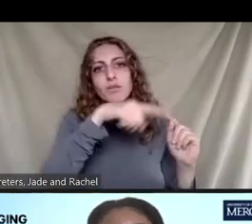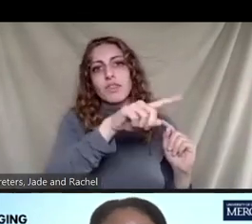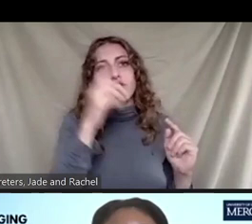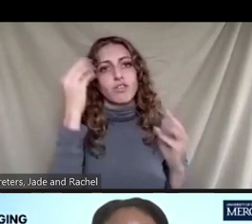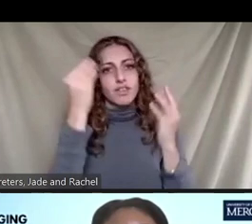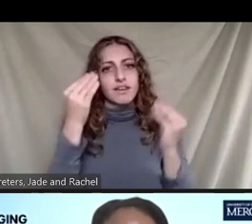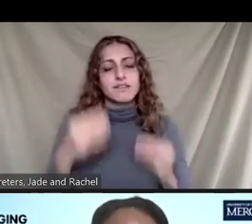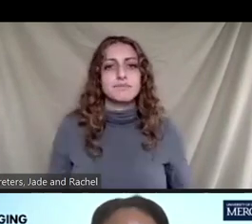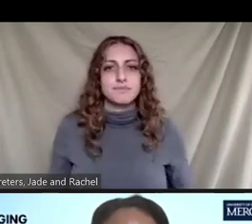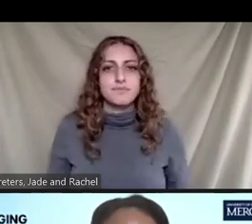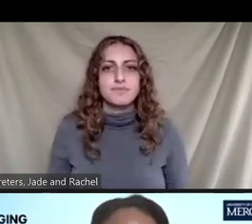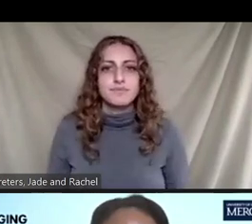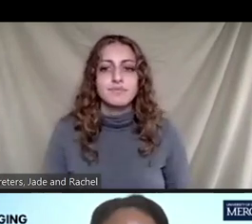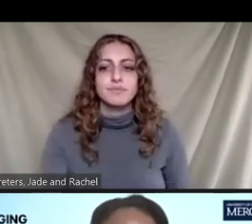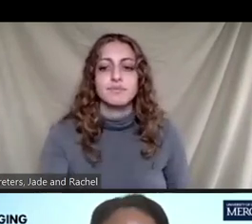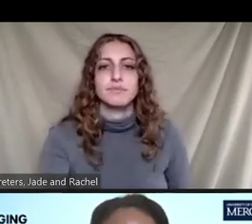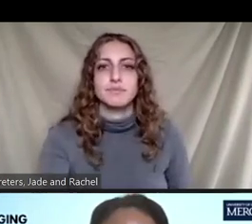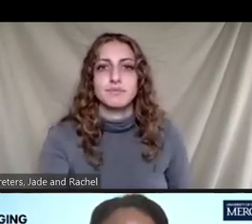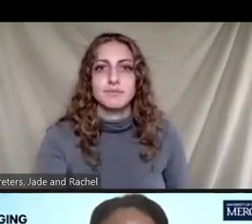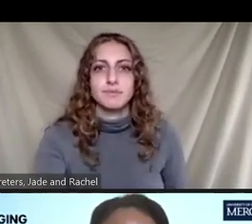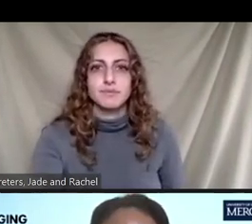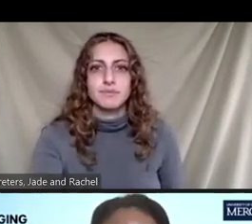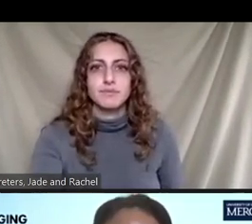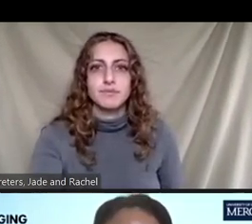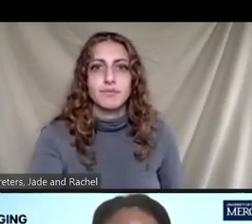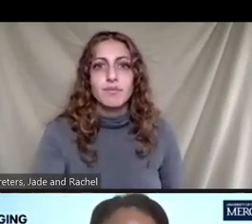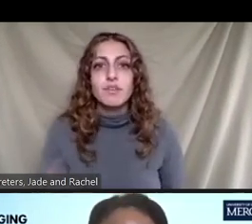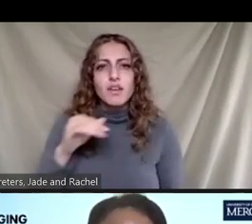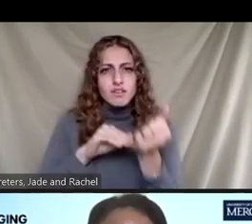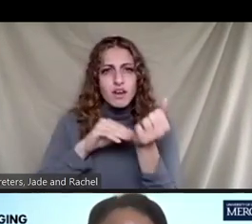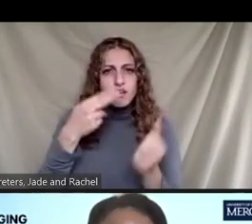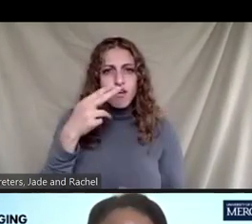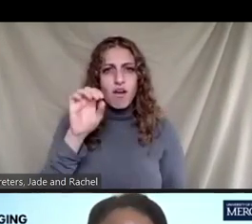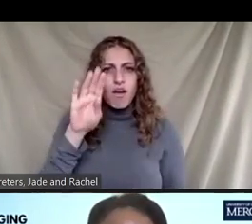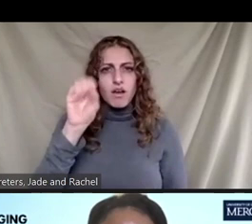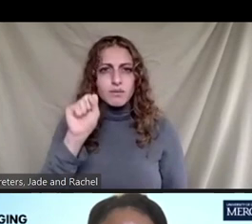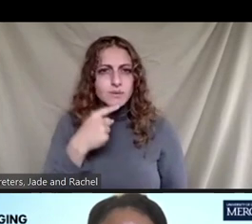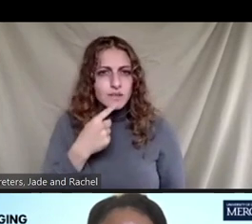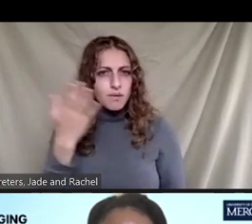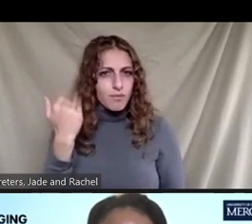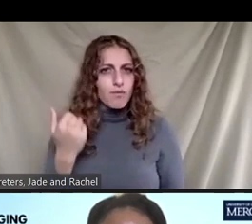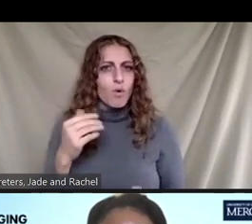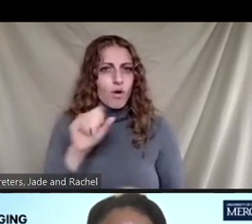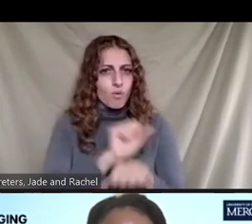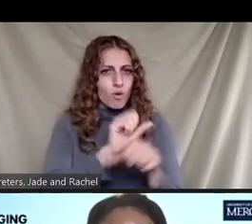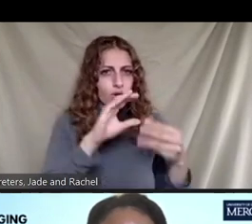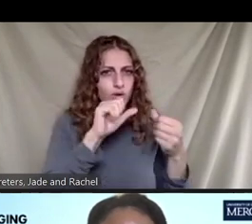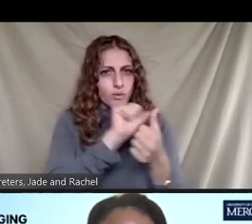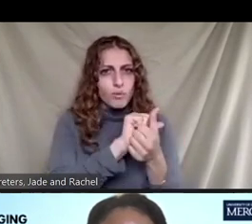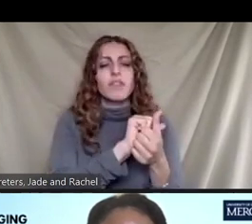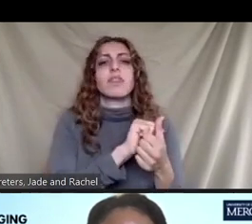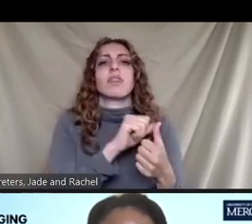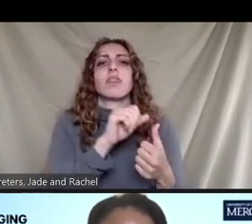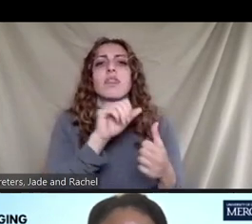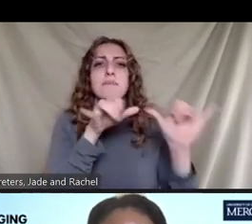Thank you, Dr. Hobbs, said you worked with mechanical engineers or other fields. Do you have any comments on colleagues in